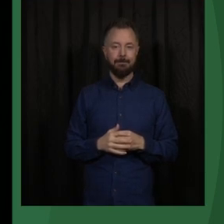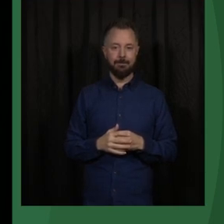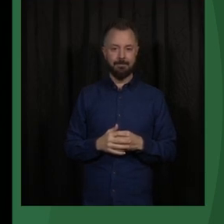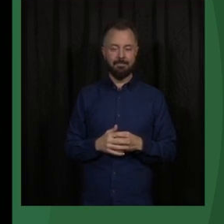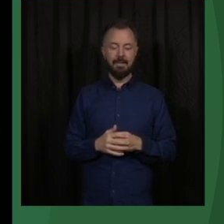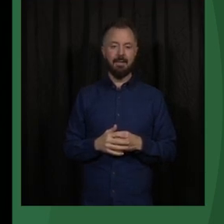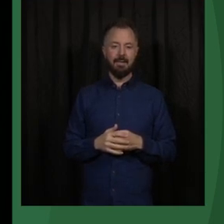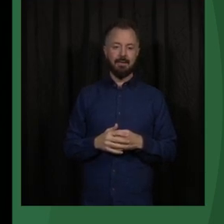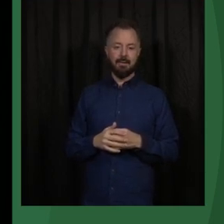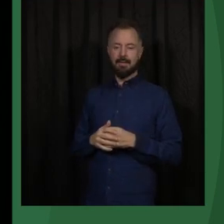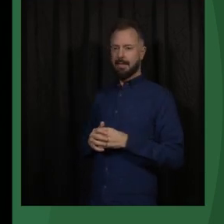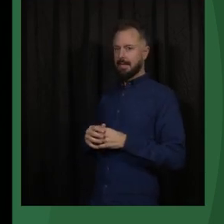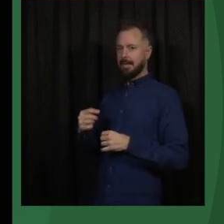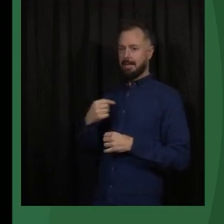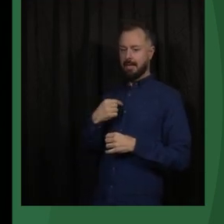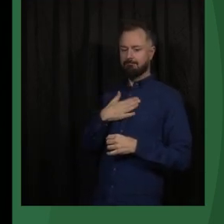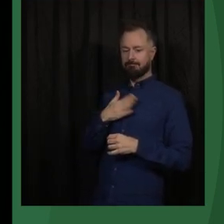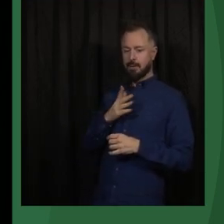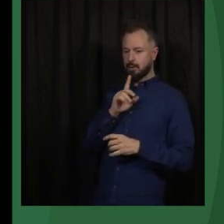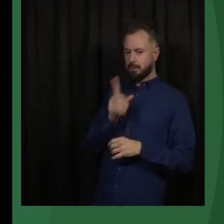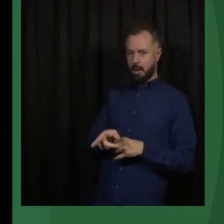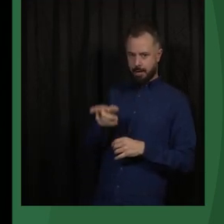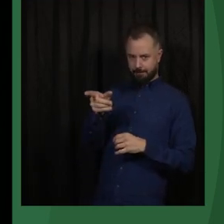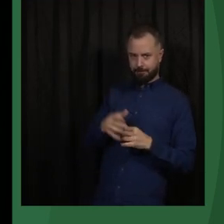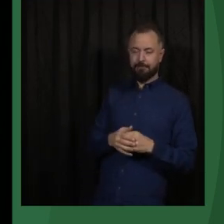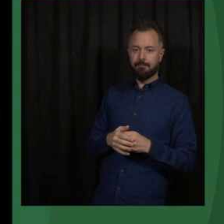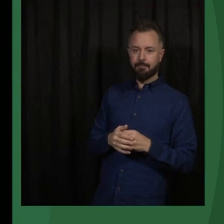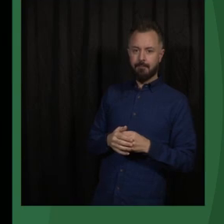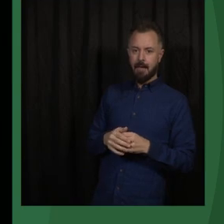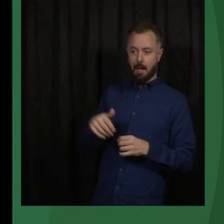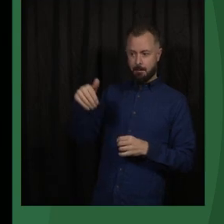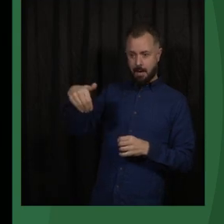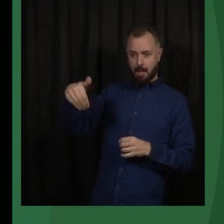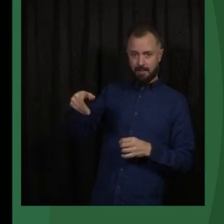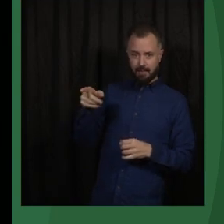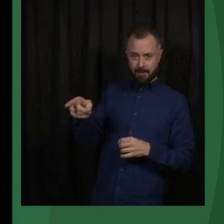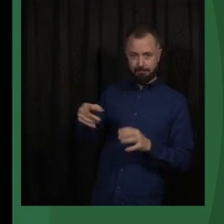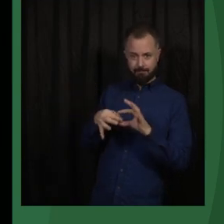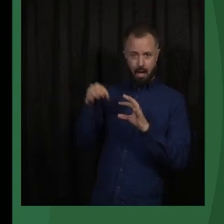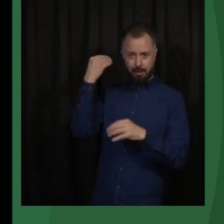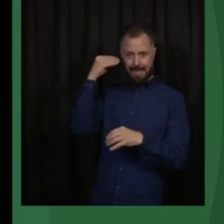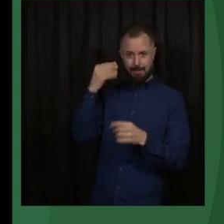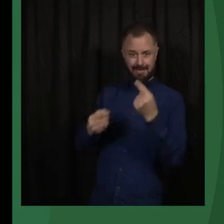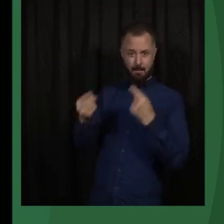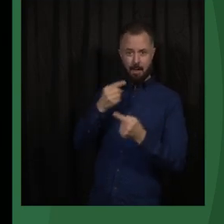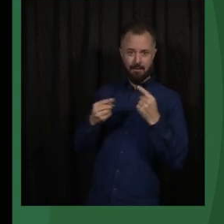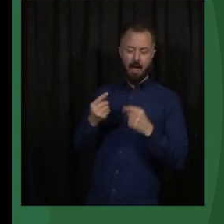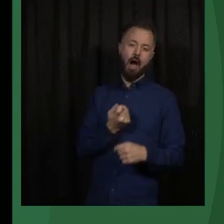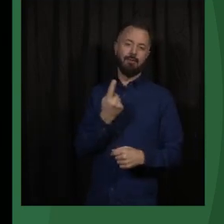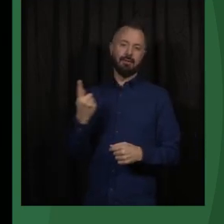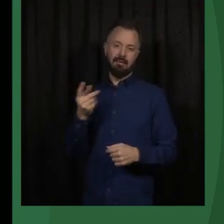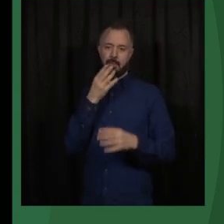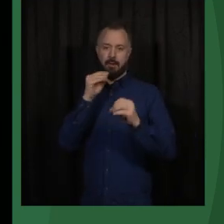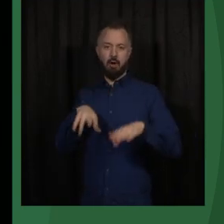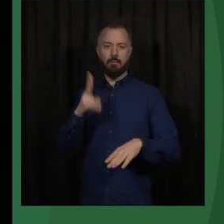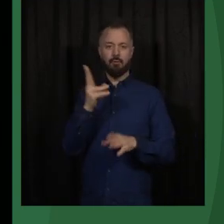Yes, I want to ask. So, in the academic debate, we sometimes talk about these two